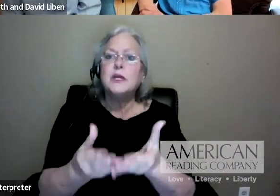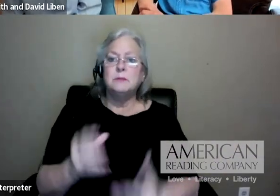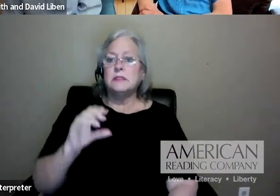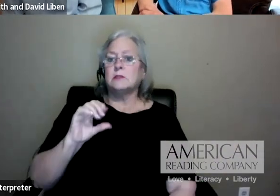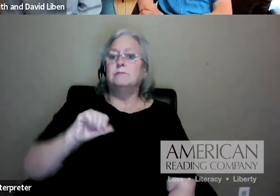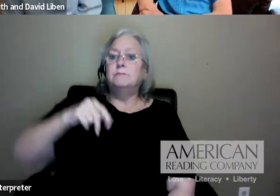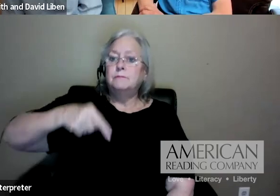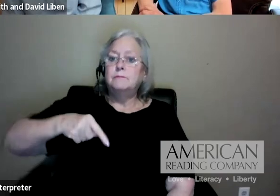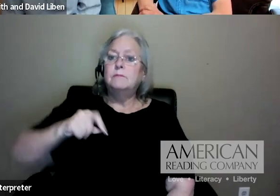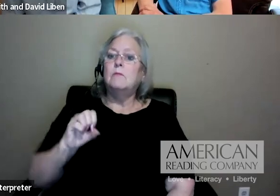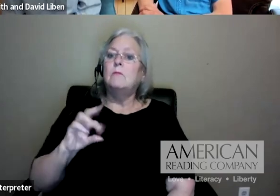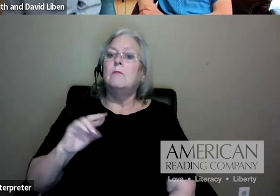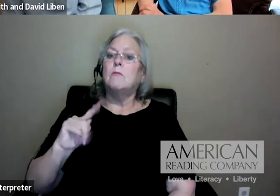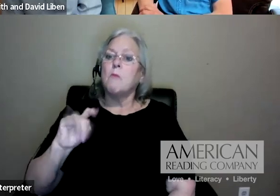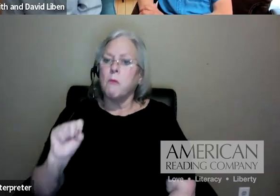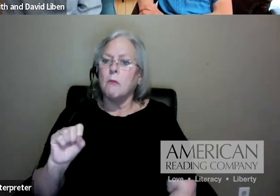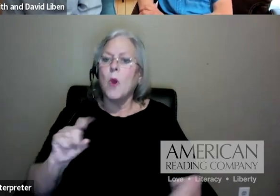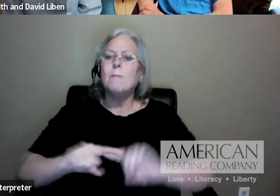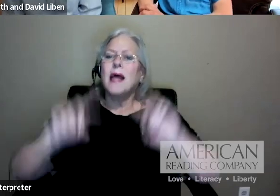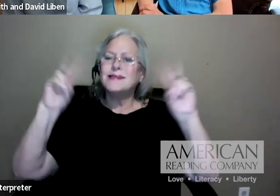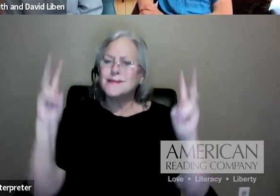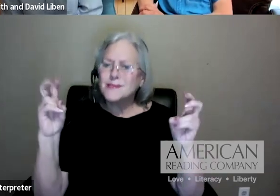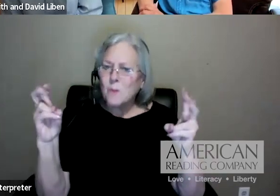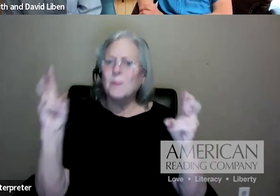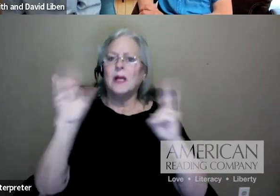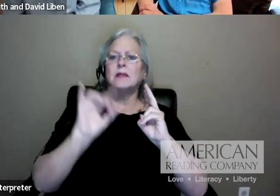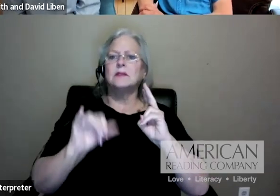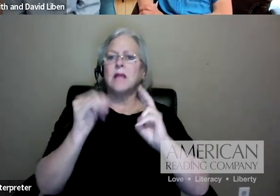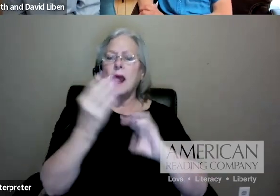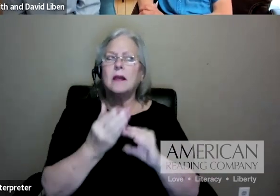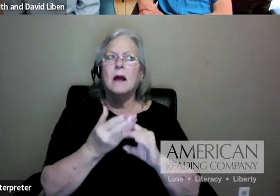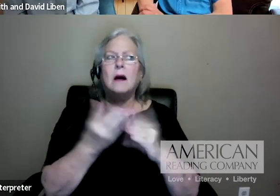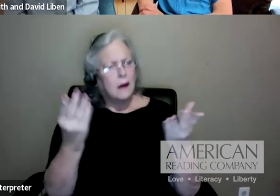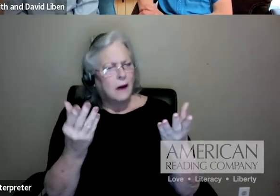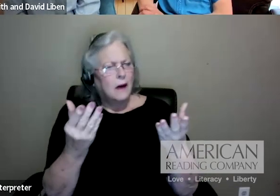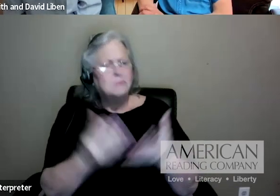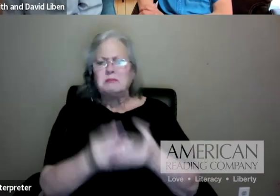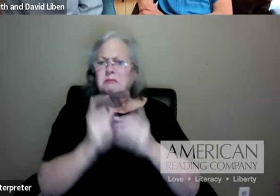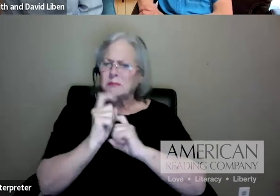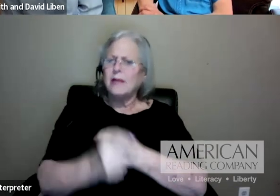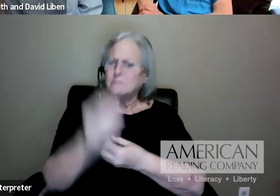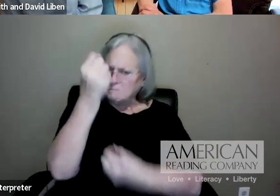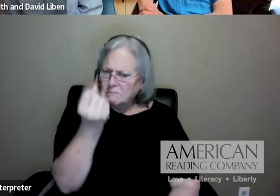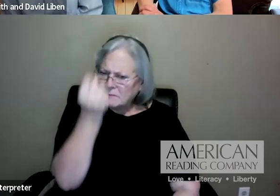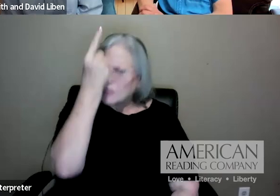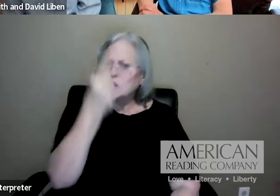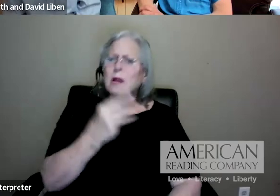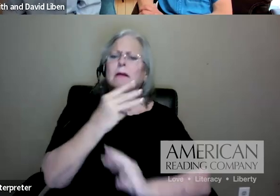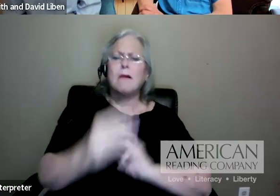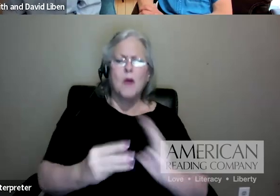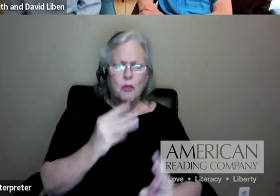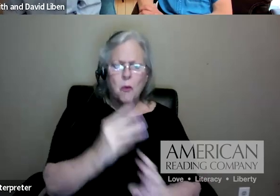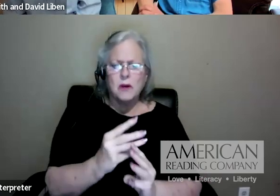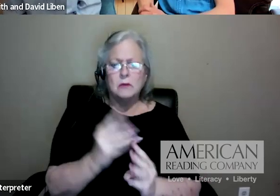But it's about topics that enhance knowledge of the world. That kind of makes sense. And since the Common Core